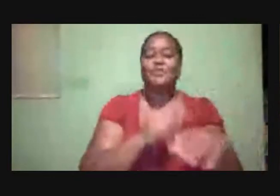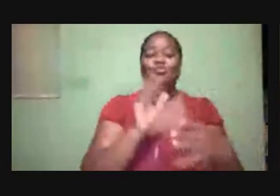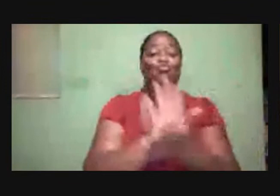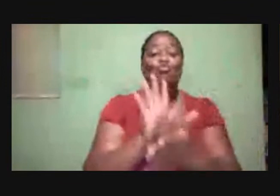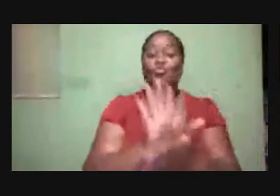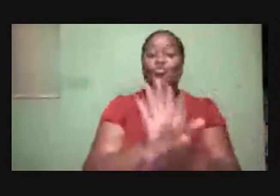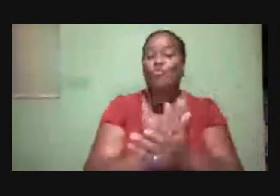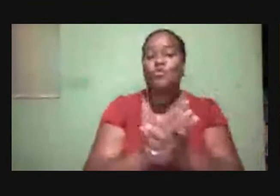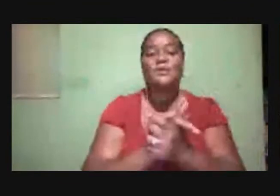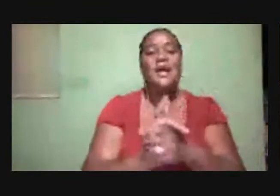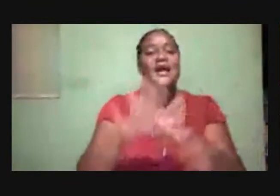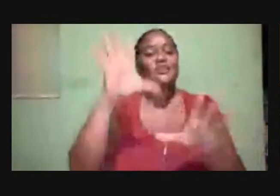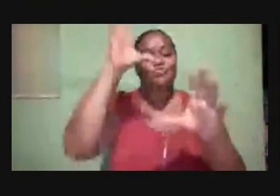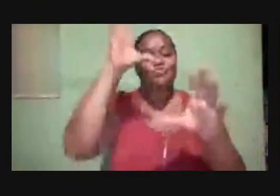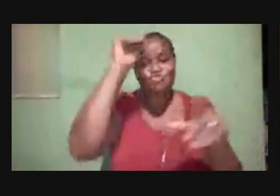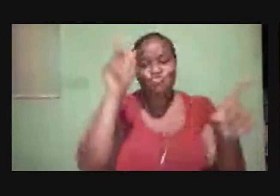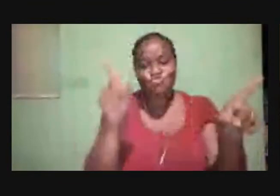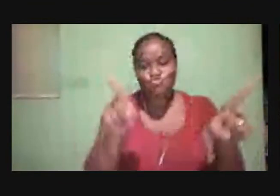brothers.